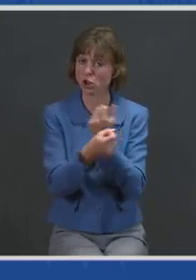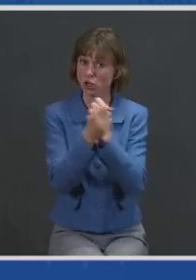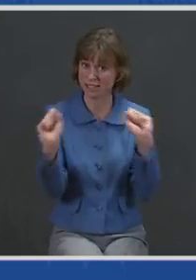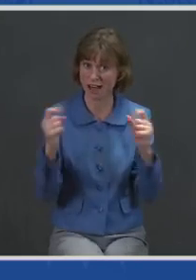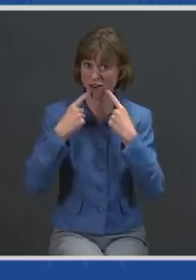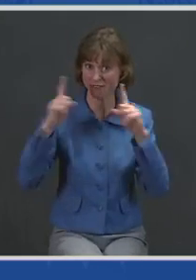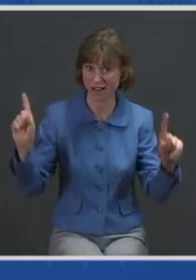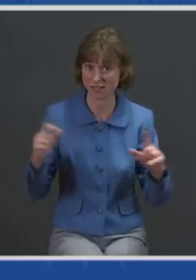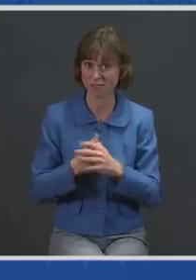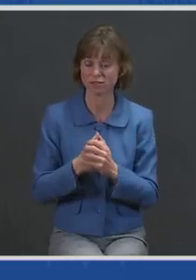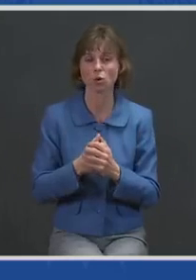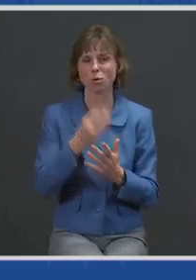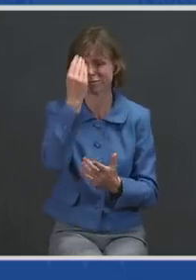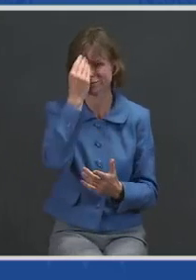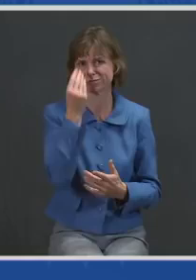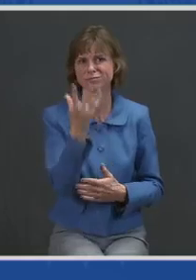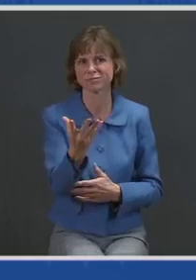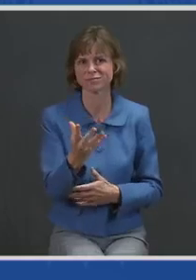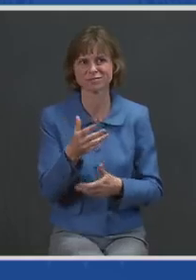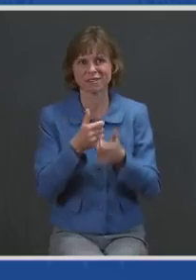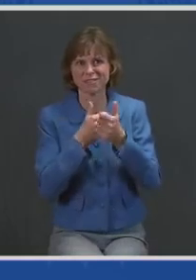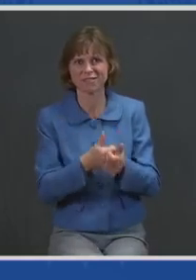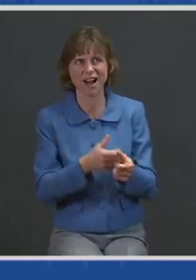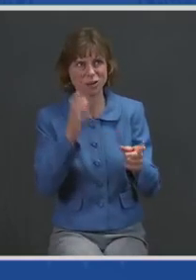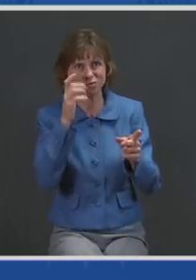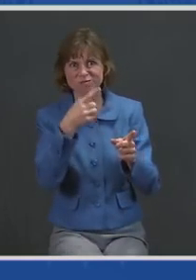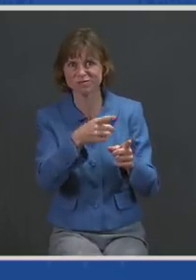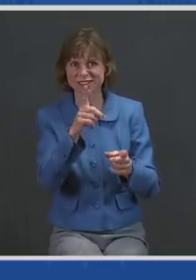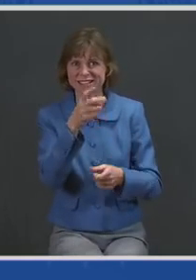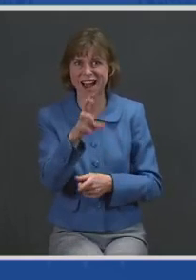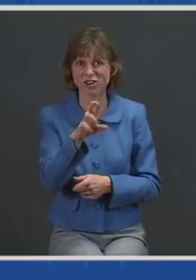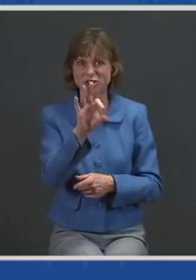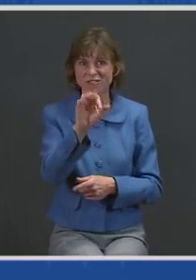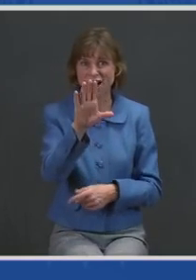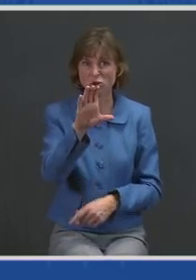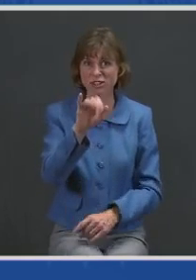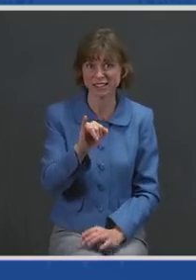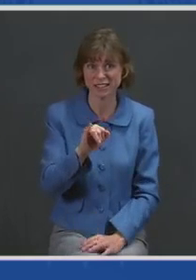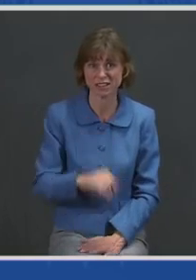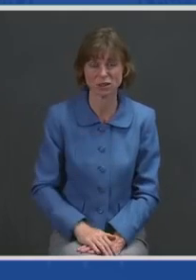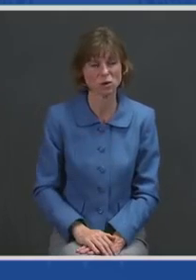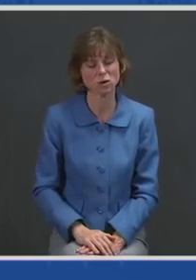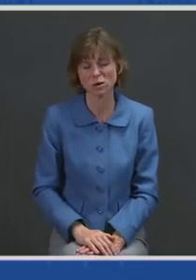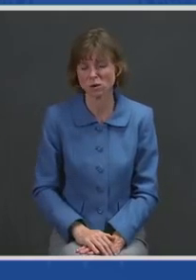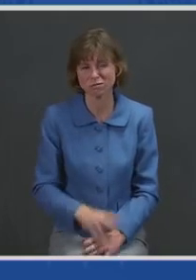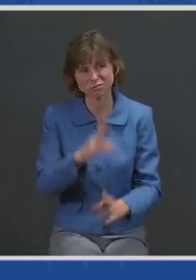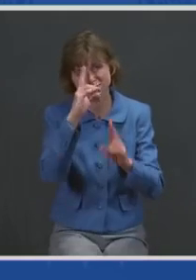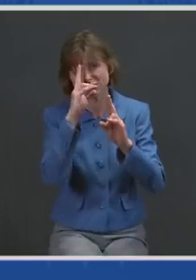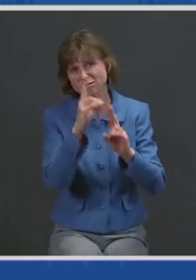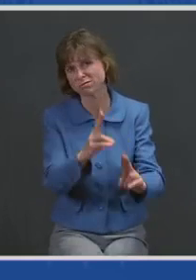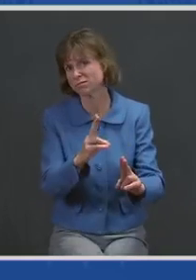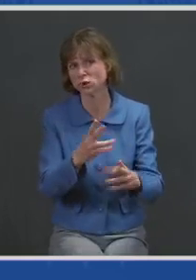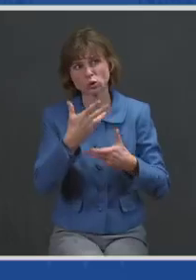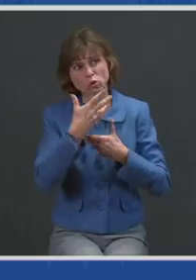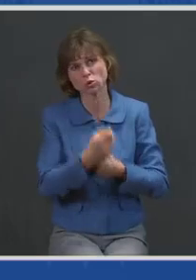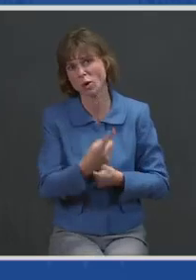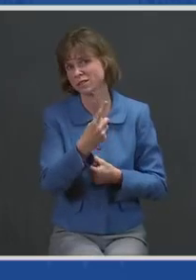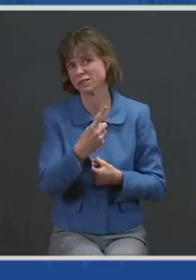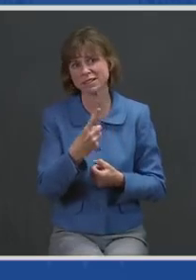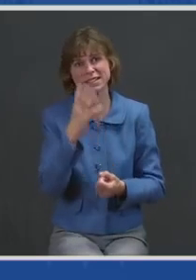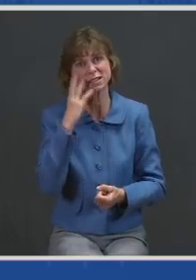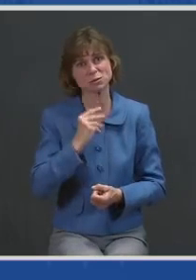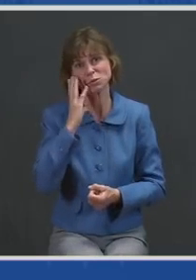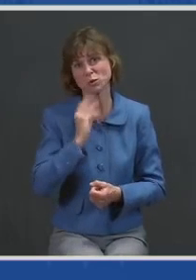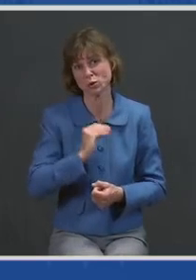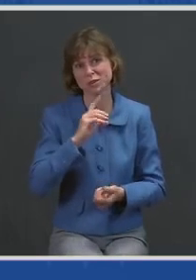you is this — listen to Dr. Fauci, one of the most distinguished and trusted voices in the world. He's